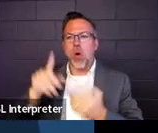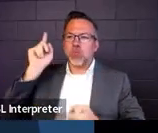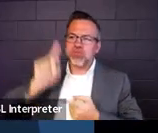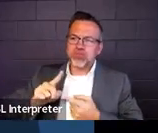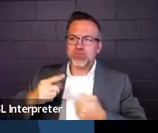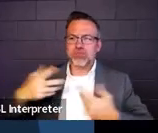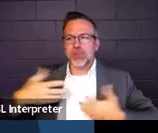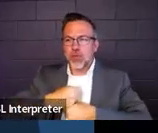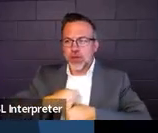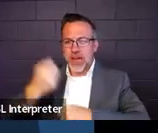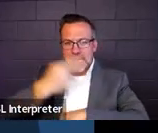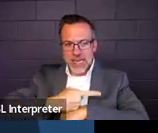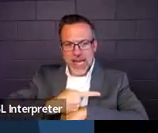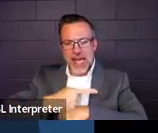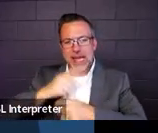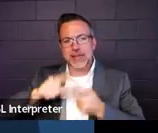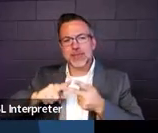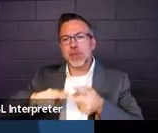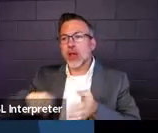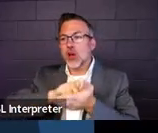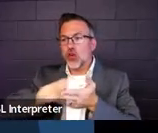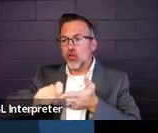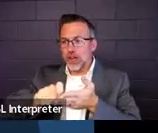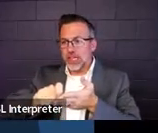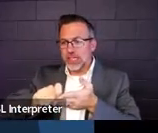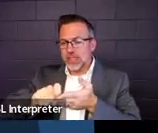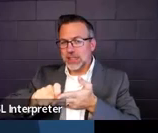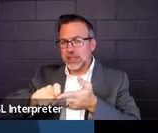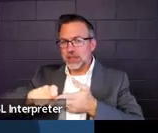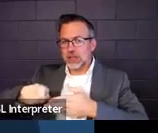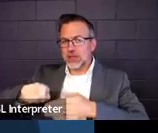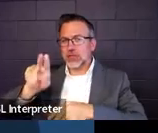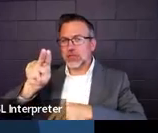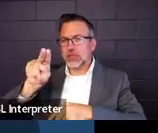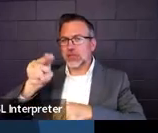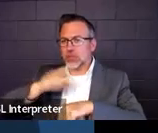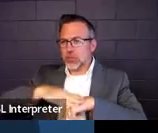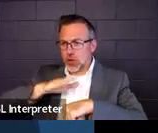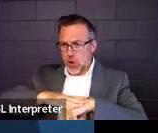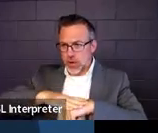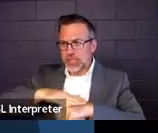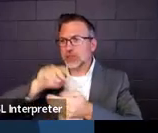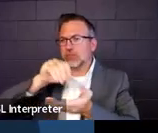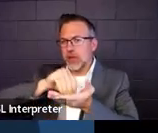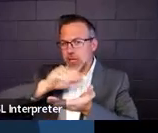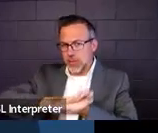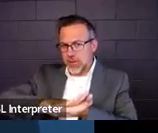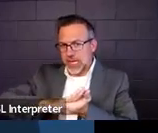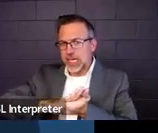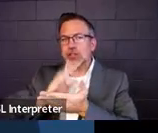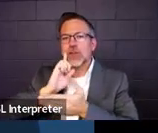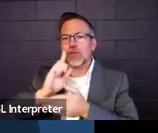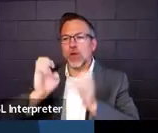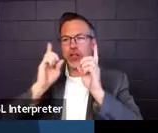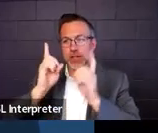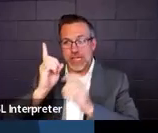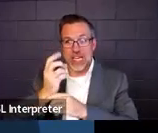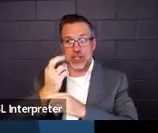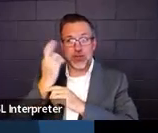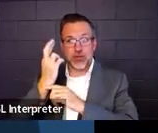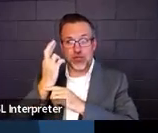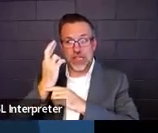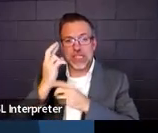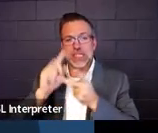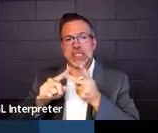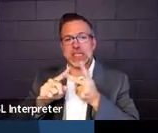written notice documentation for Abbreviated Day for educational reasons and medical reasons and